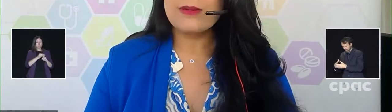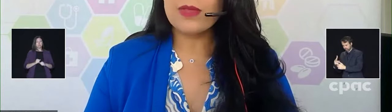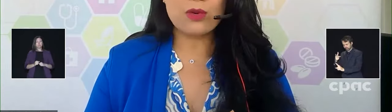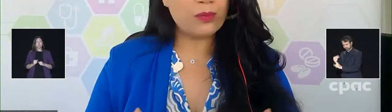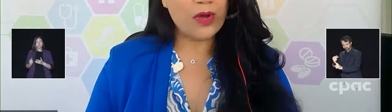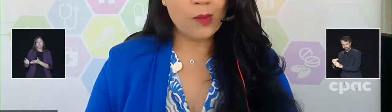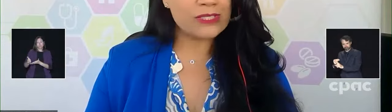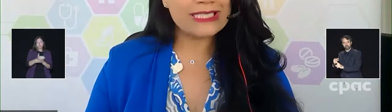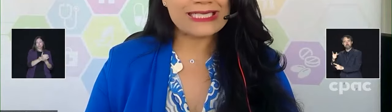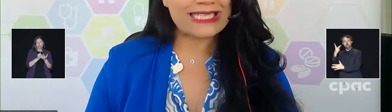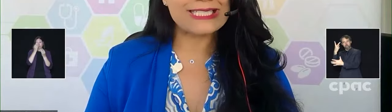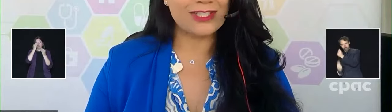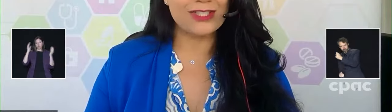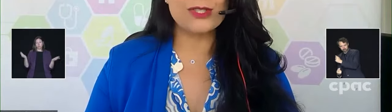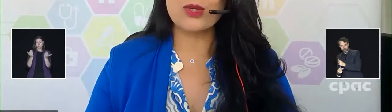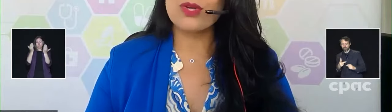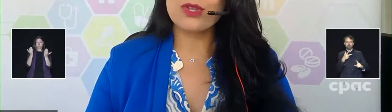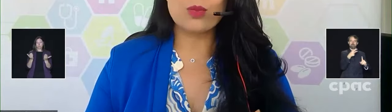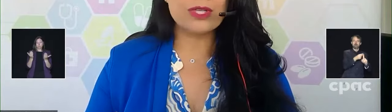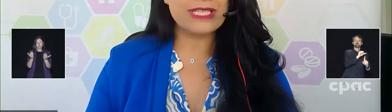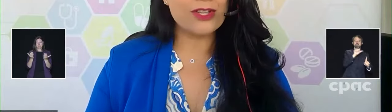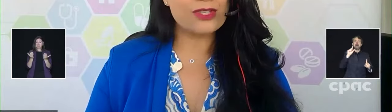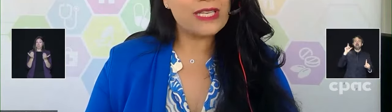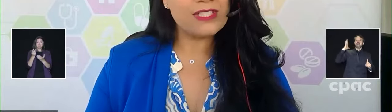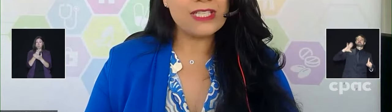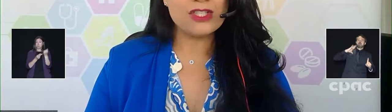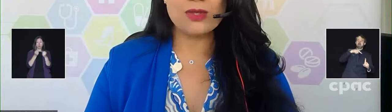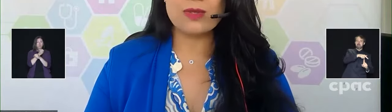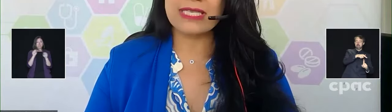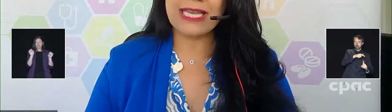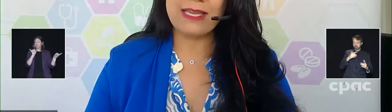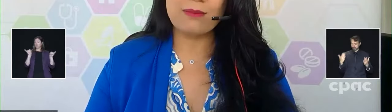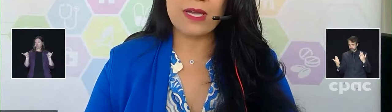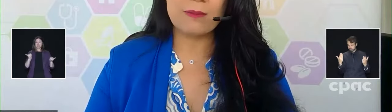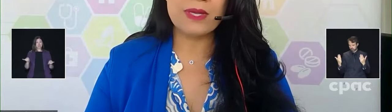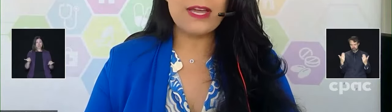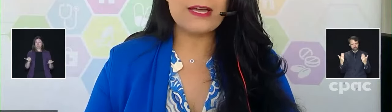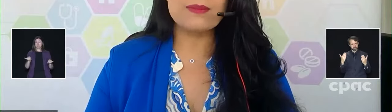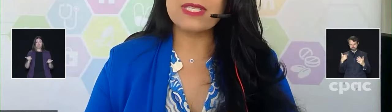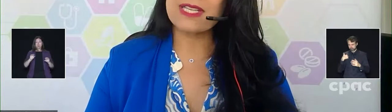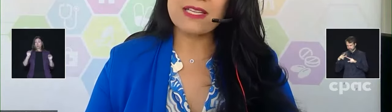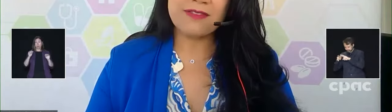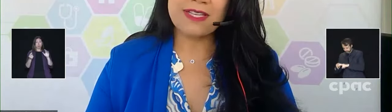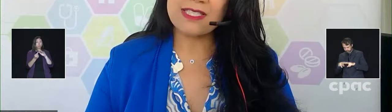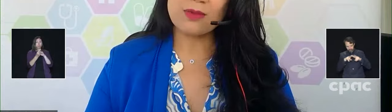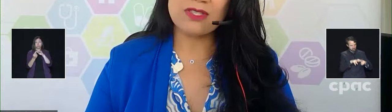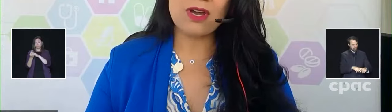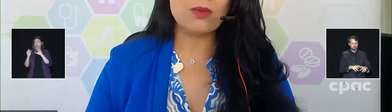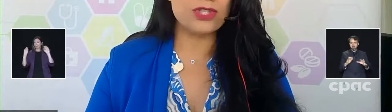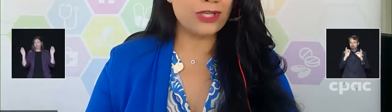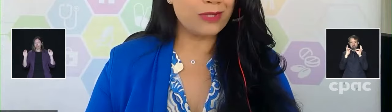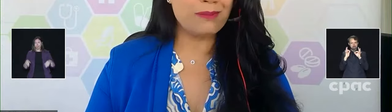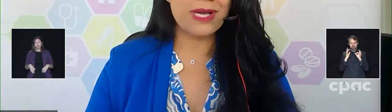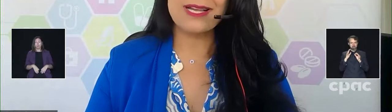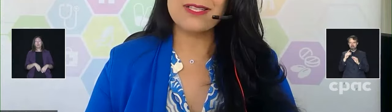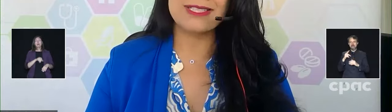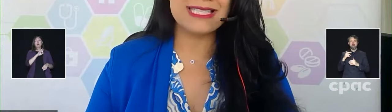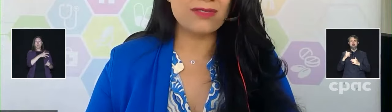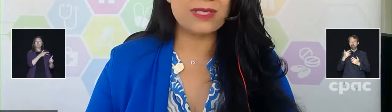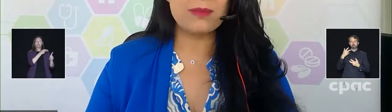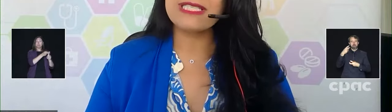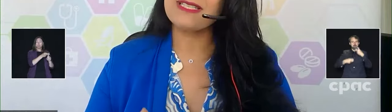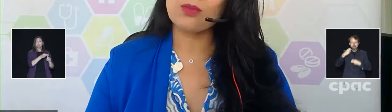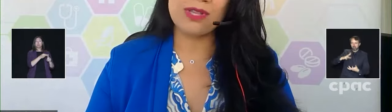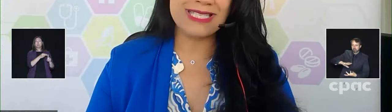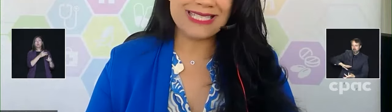side, they're almost identical. So, there weren't other safety issues that came up. The side effects that we saw were generally mild